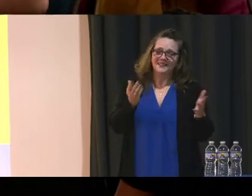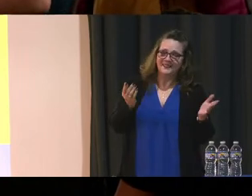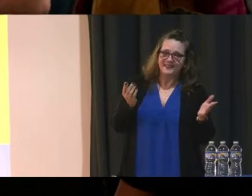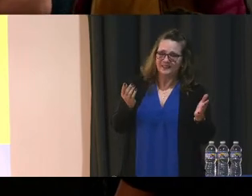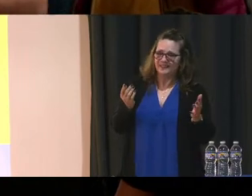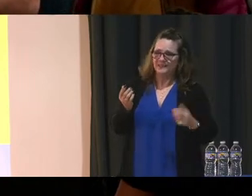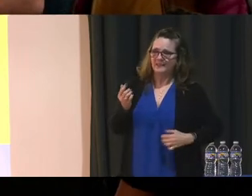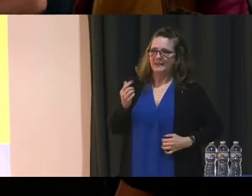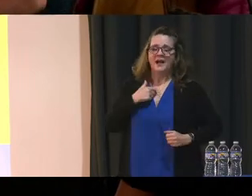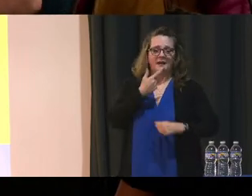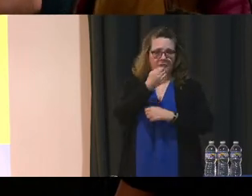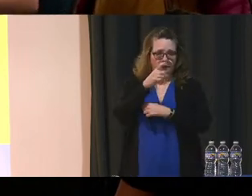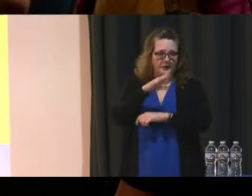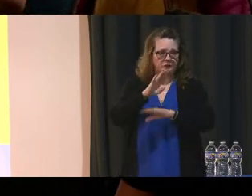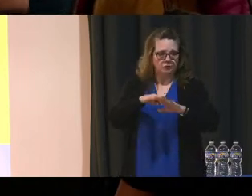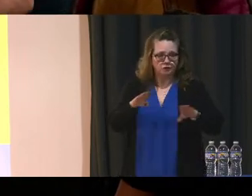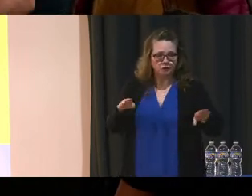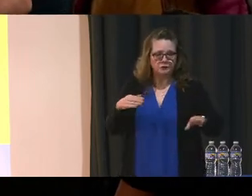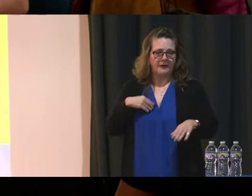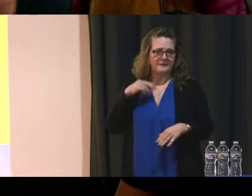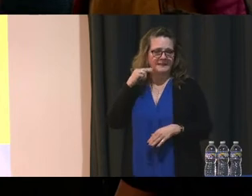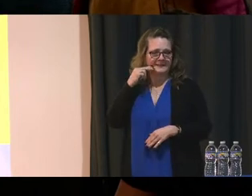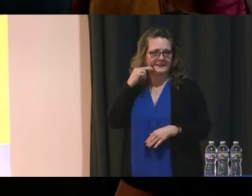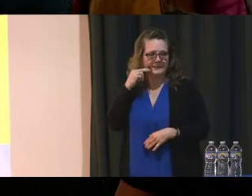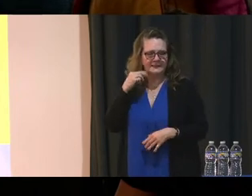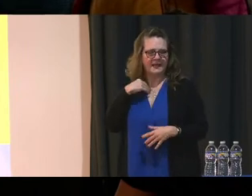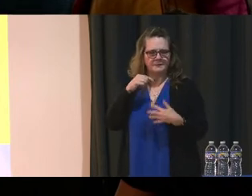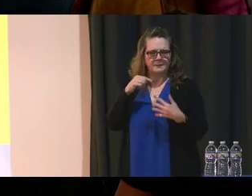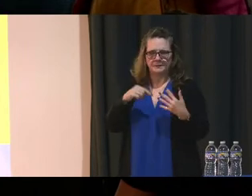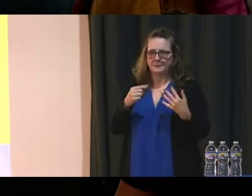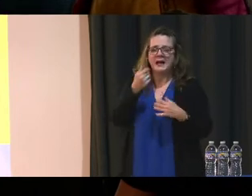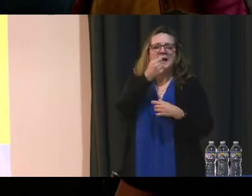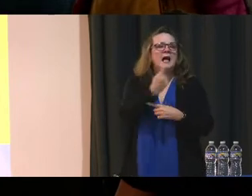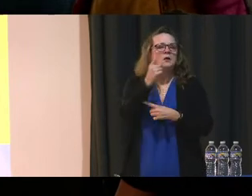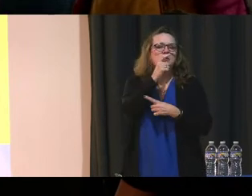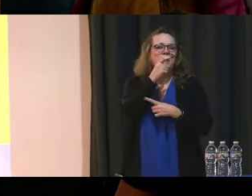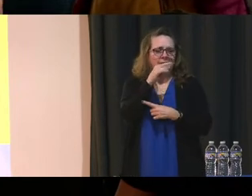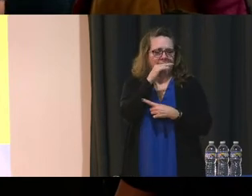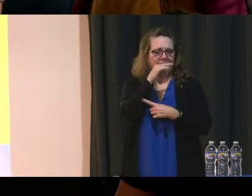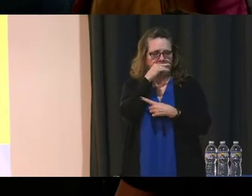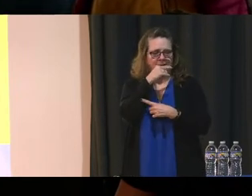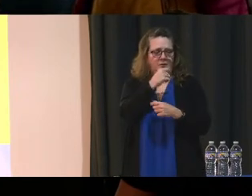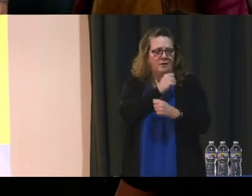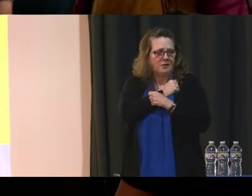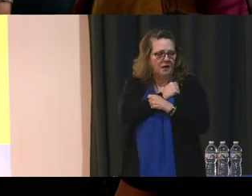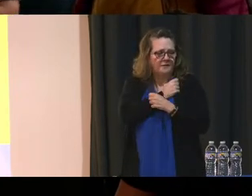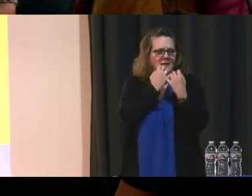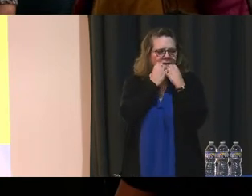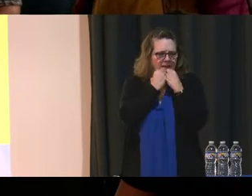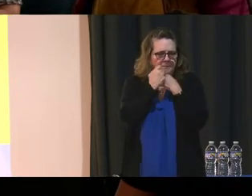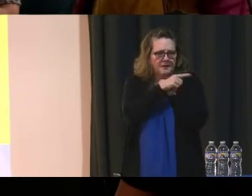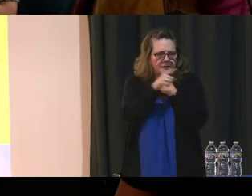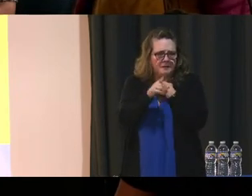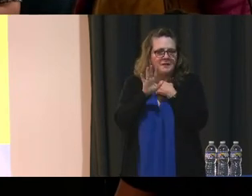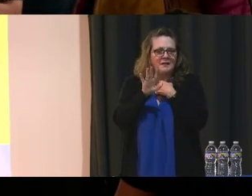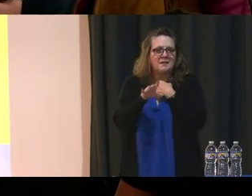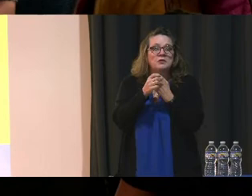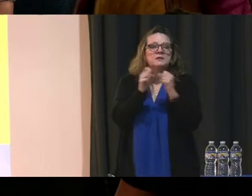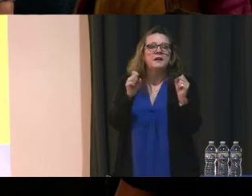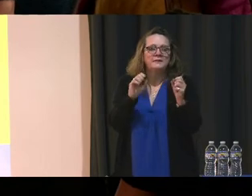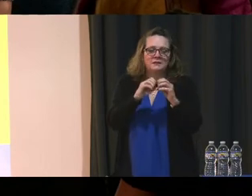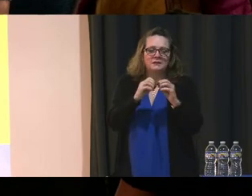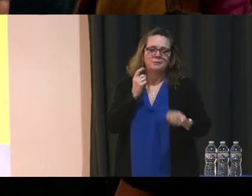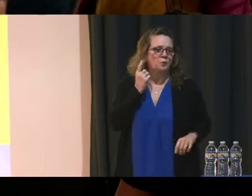I have grandkids. I have my niece, another grandchild. Everybody has kids here that they love and they care about it. So, their safety is